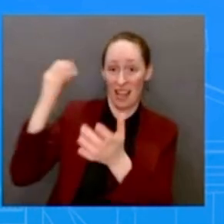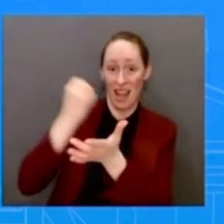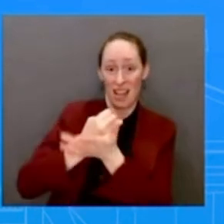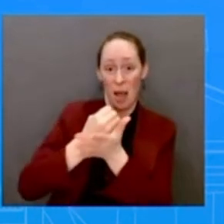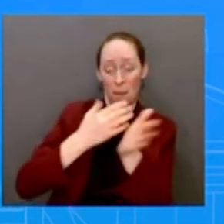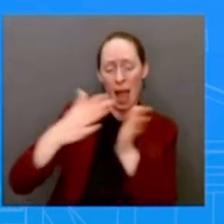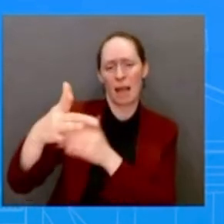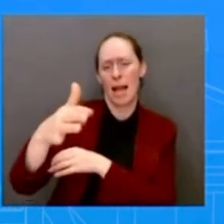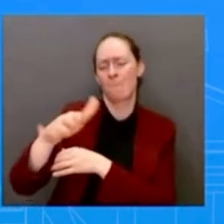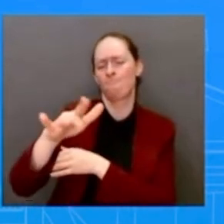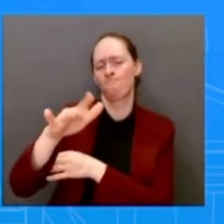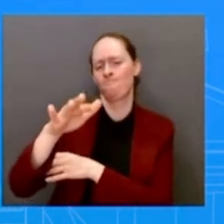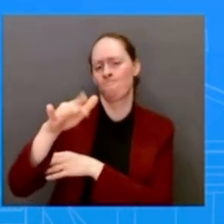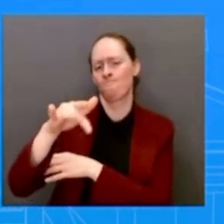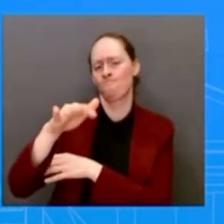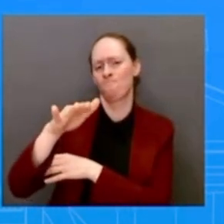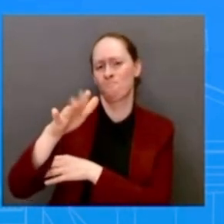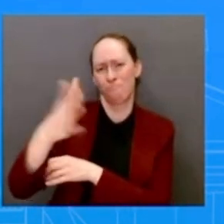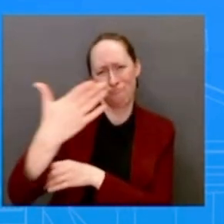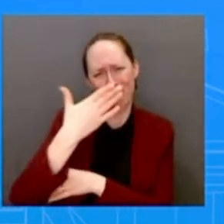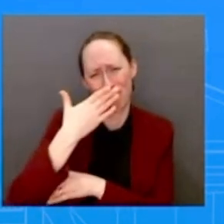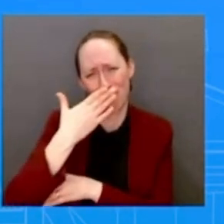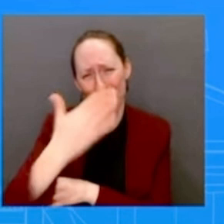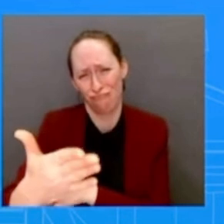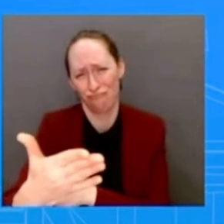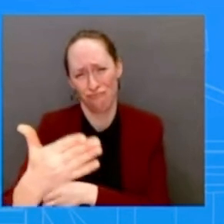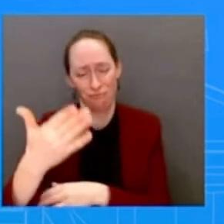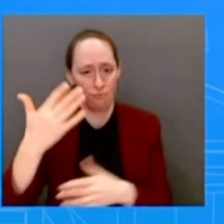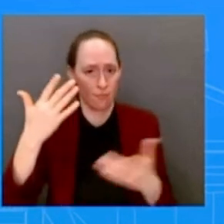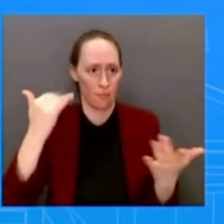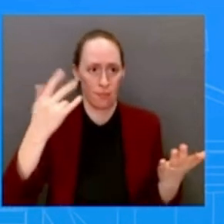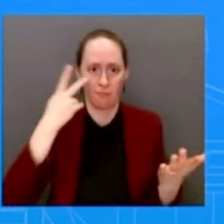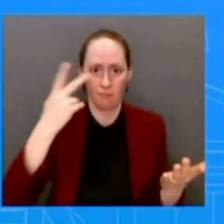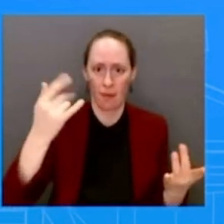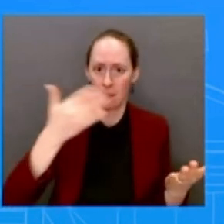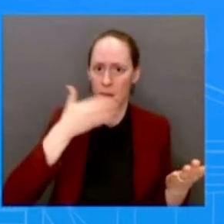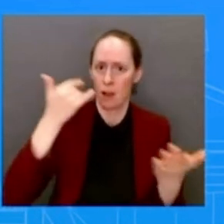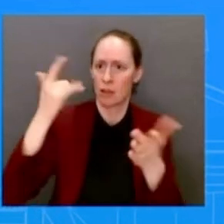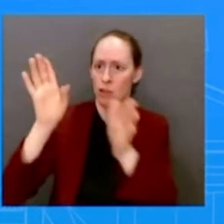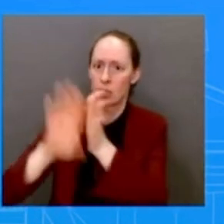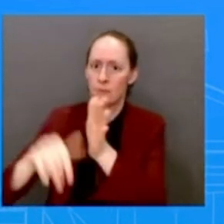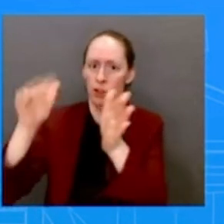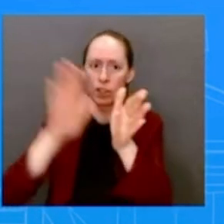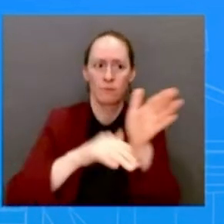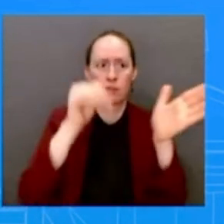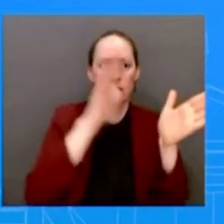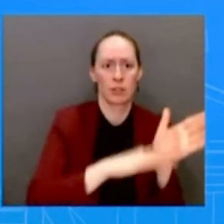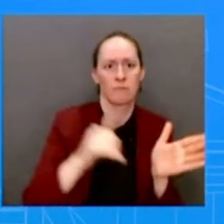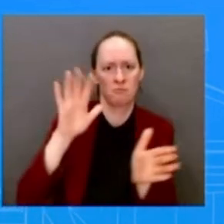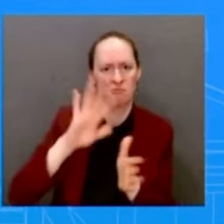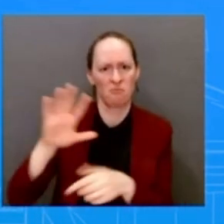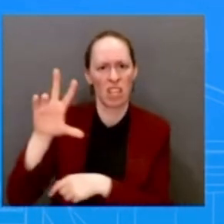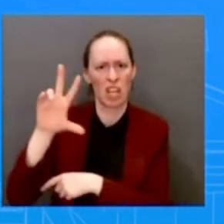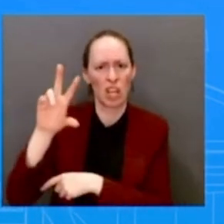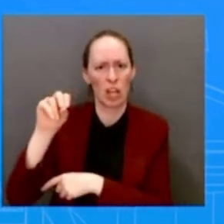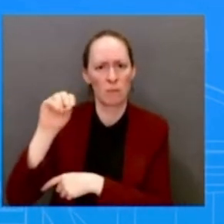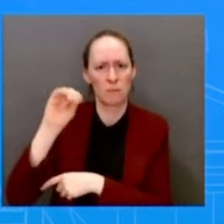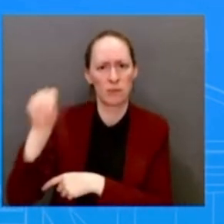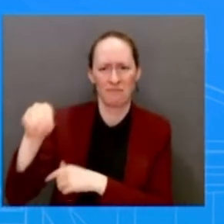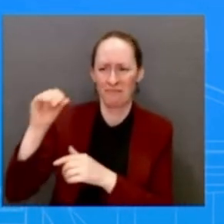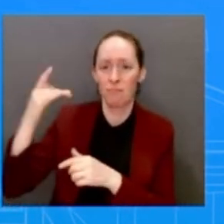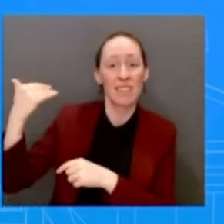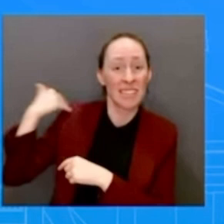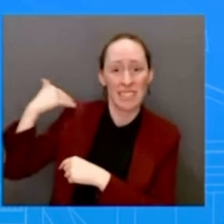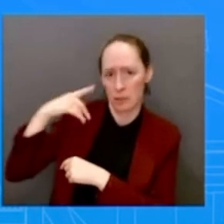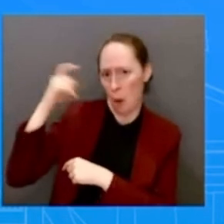down. You have inflation that's down by 30 percent from last summer. But we always understand that there's more work to do. The whole- And